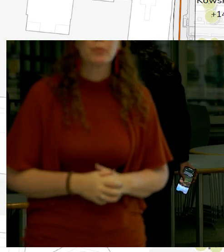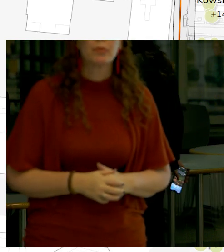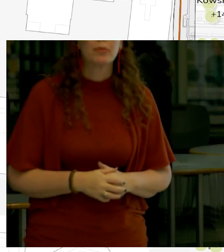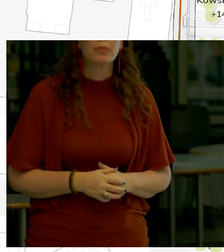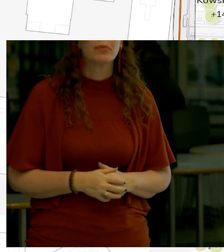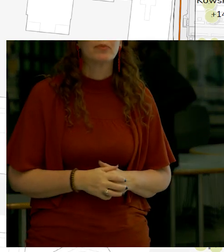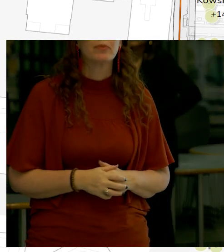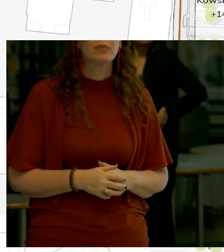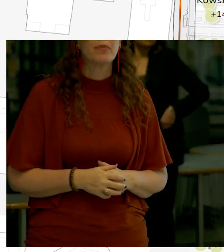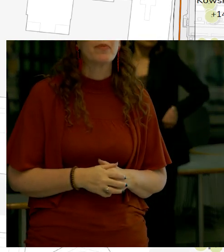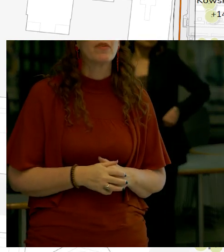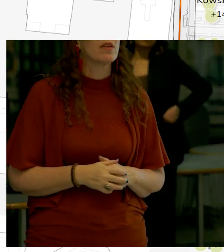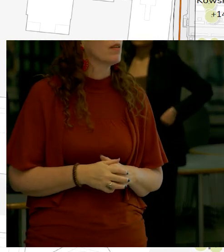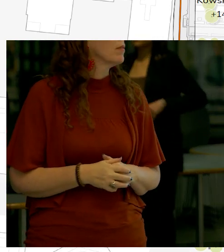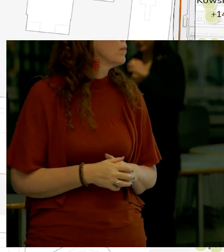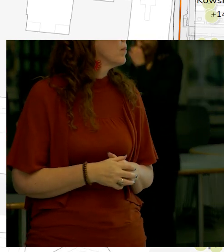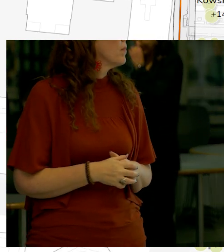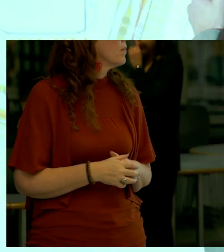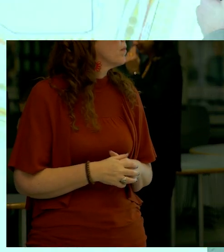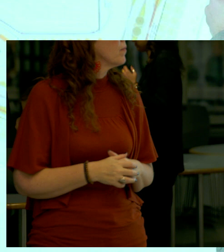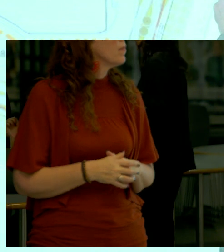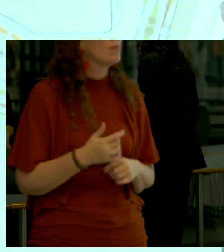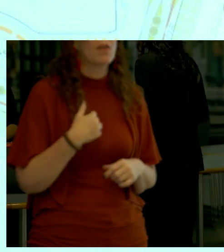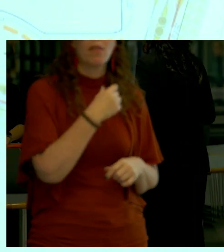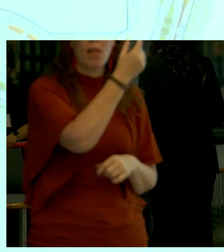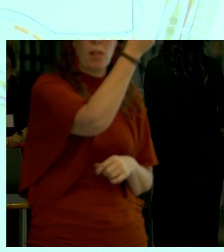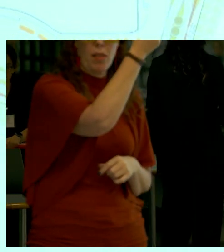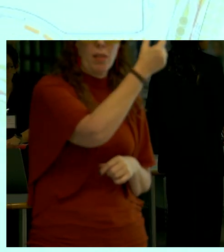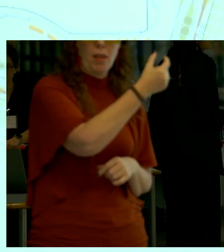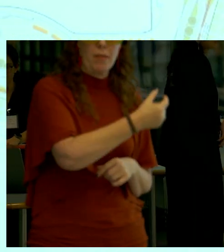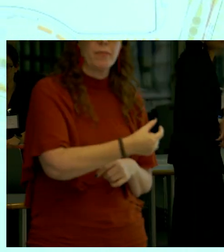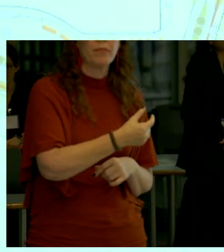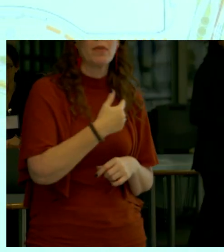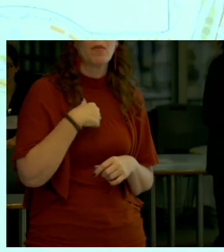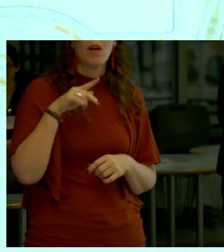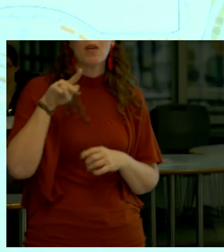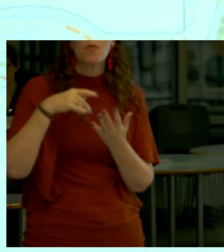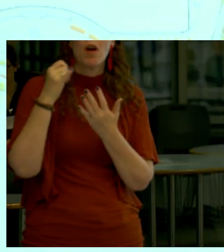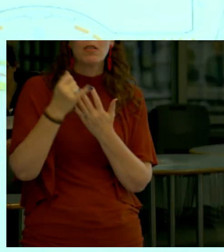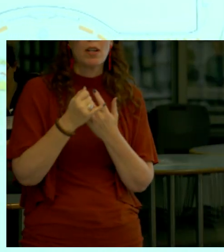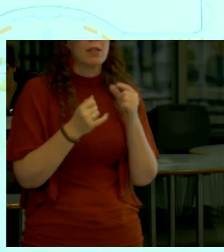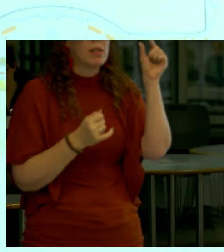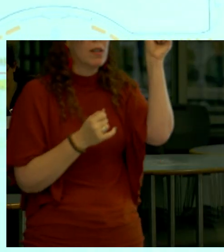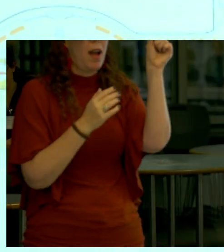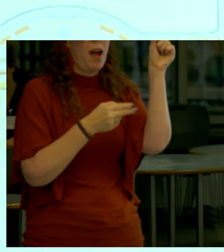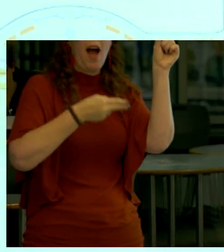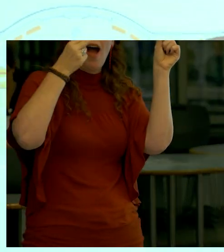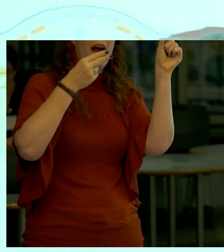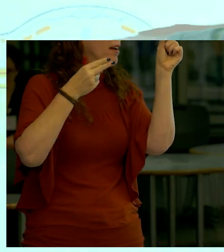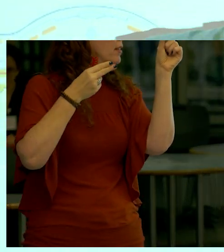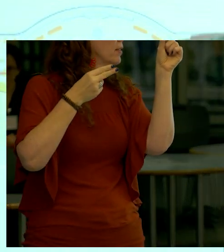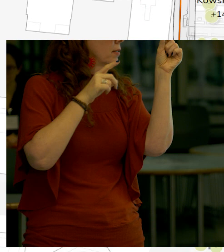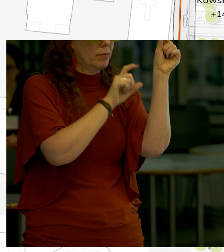so this is where our project elements align we're trying to put our project elements on the high side